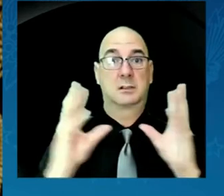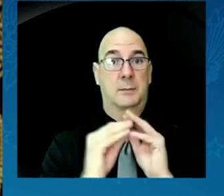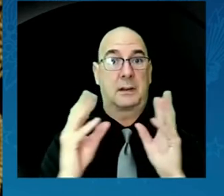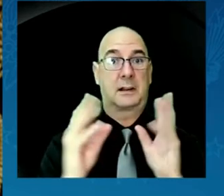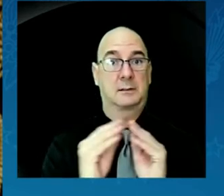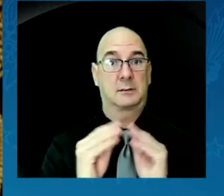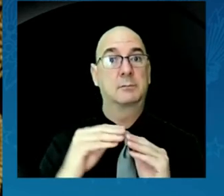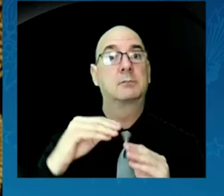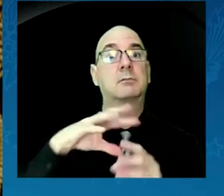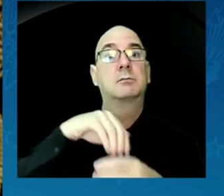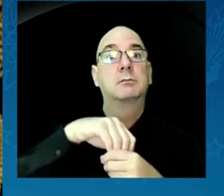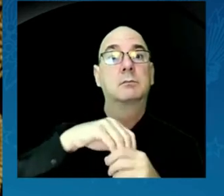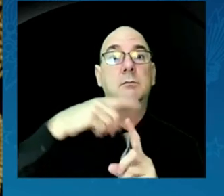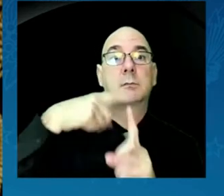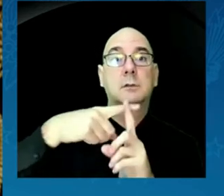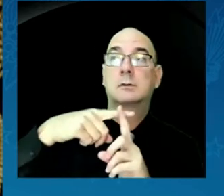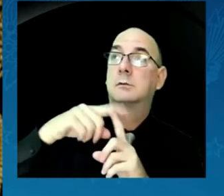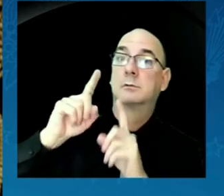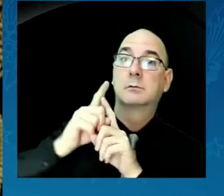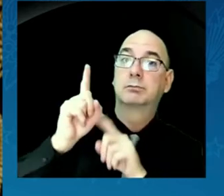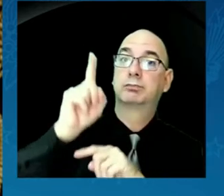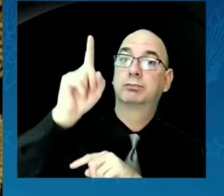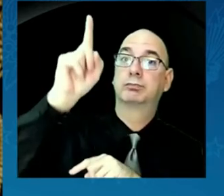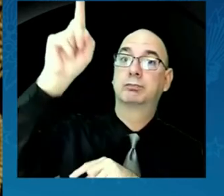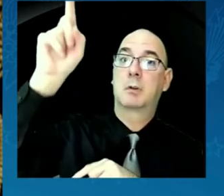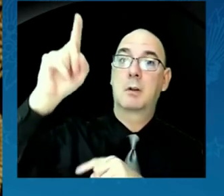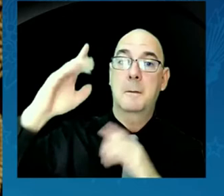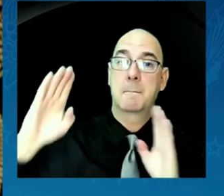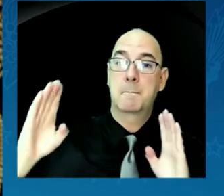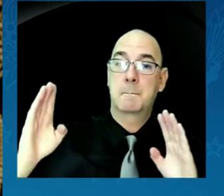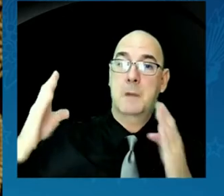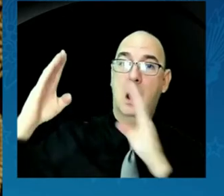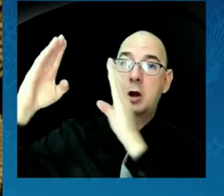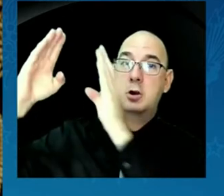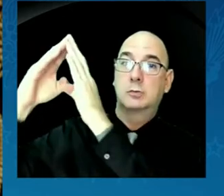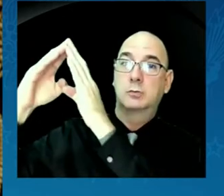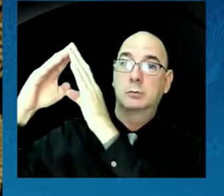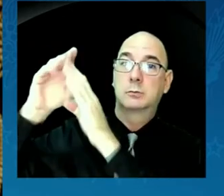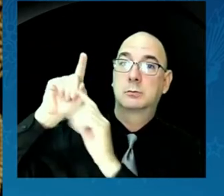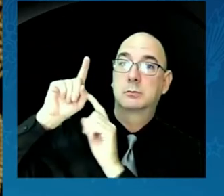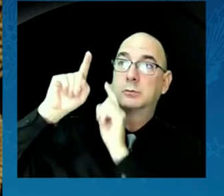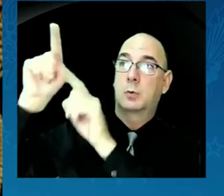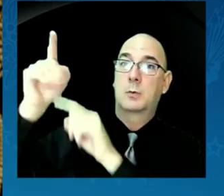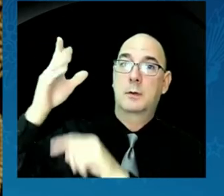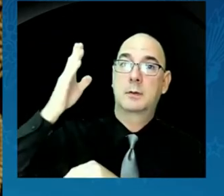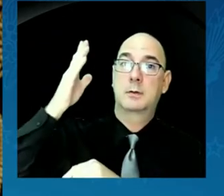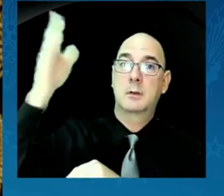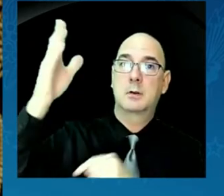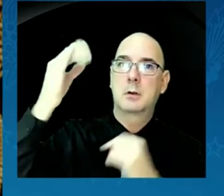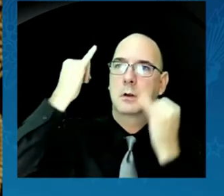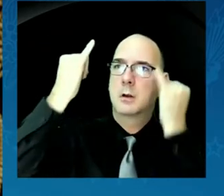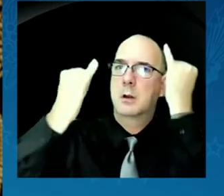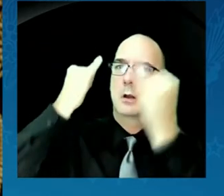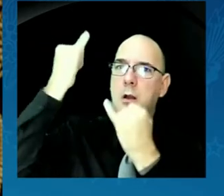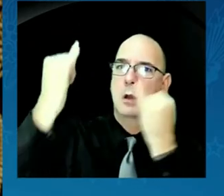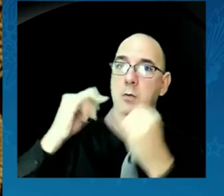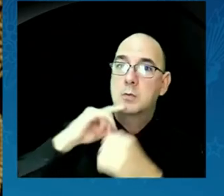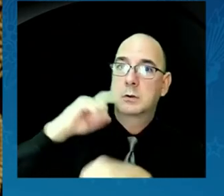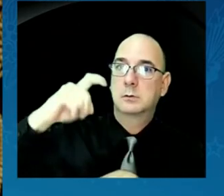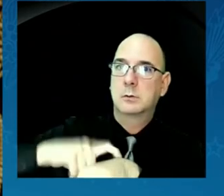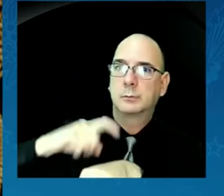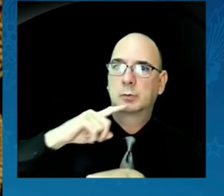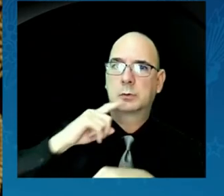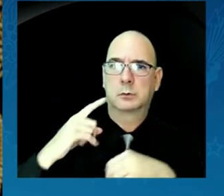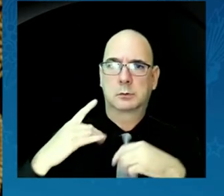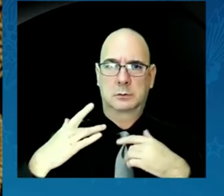in our imagination, in real time, so that we can get a sense of context to see